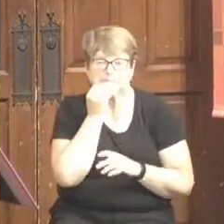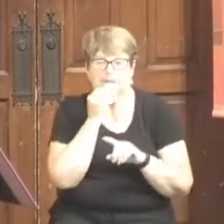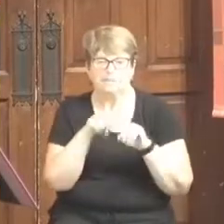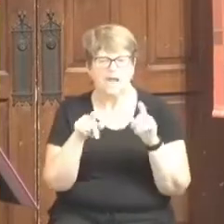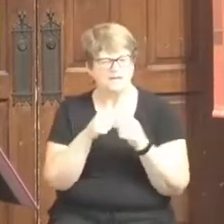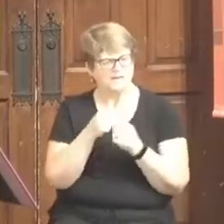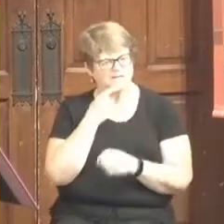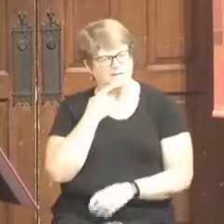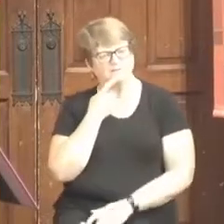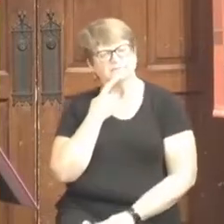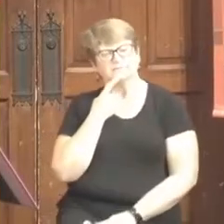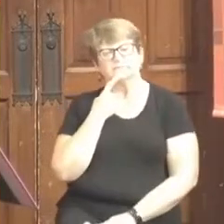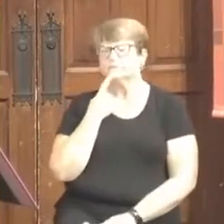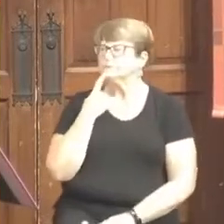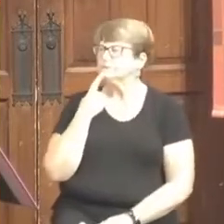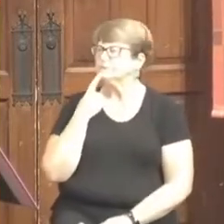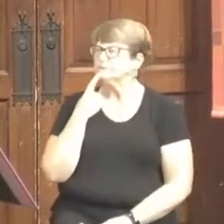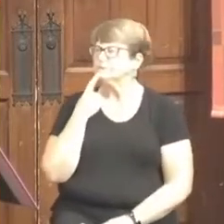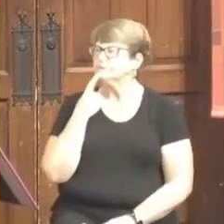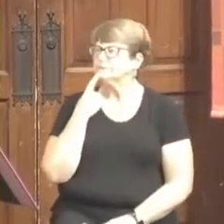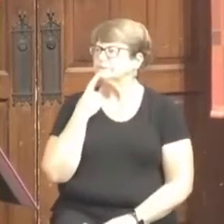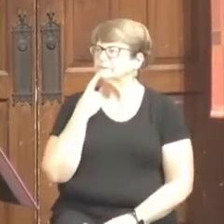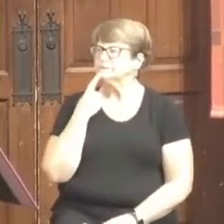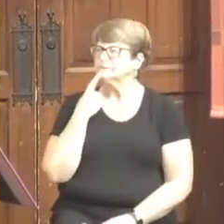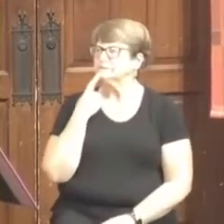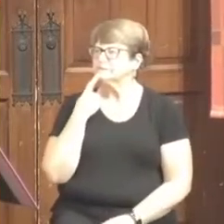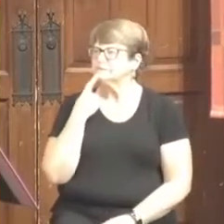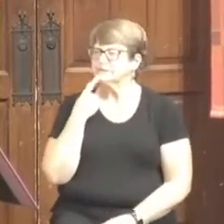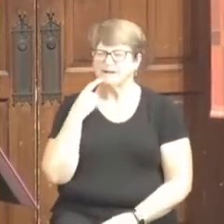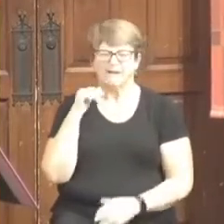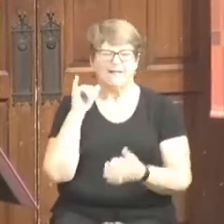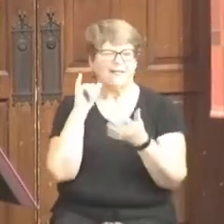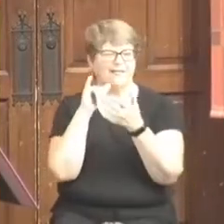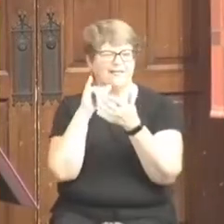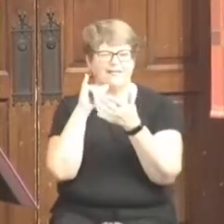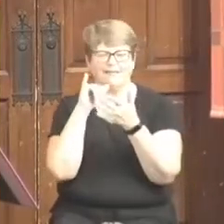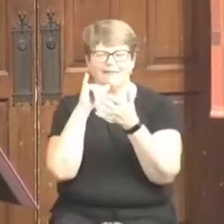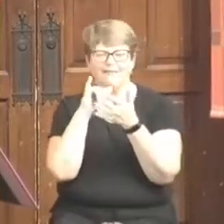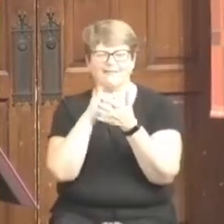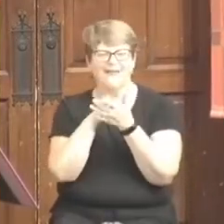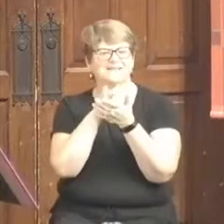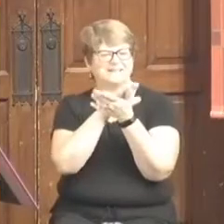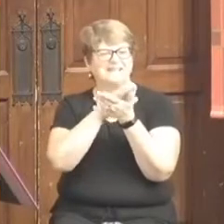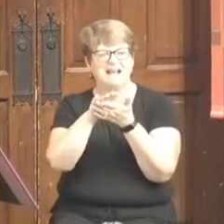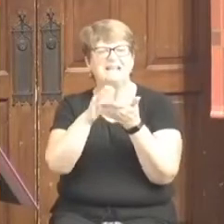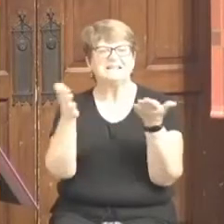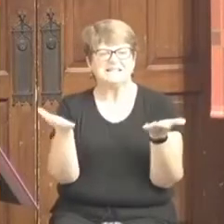he said to me, only in the way he could. That's a blankety-blank nice thing.